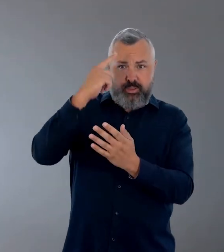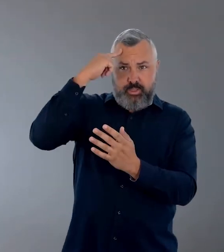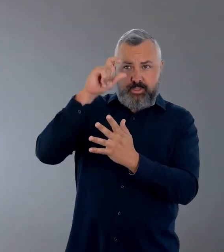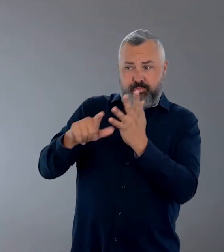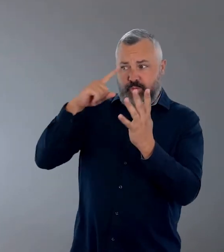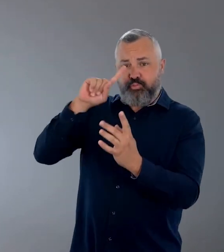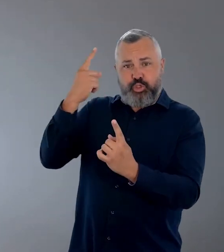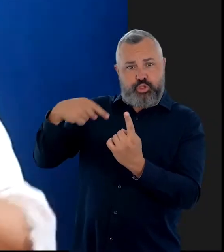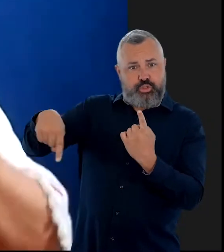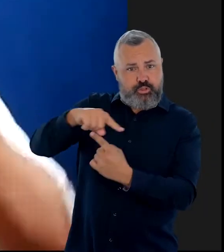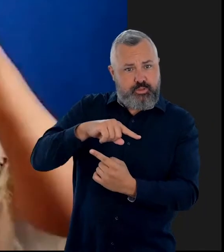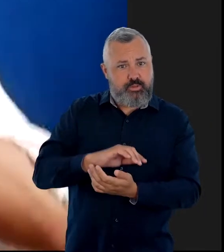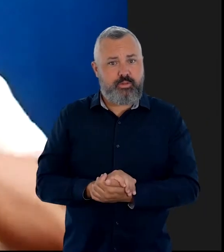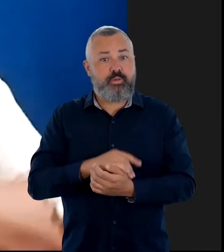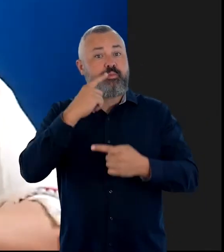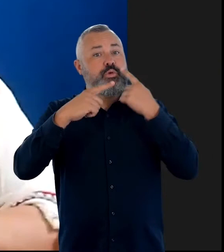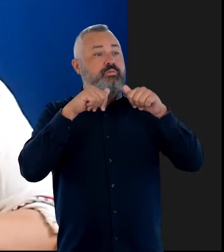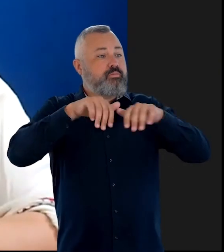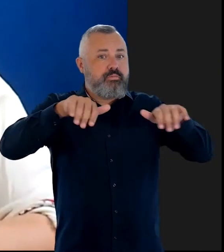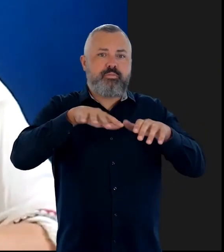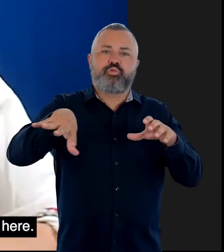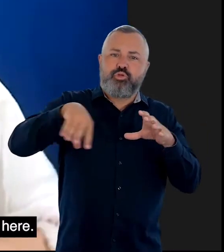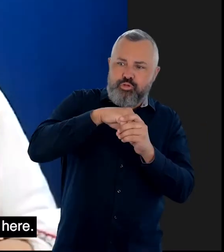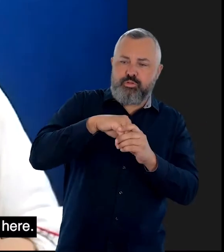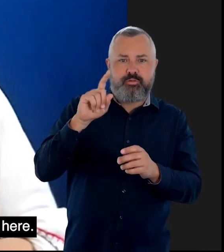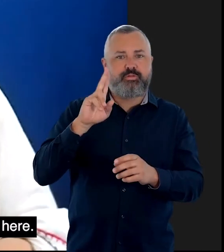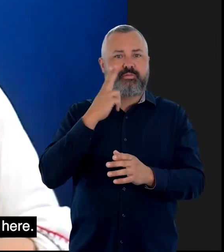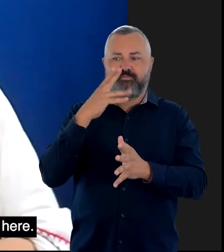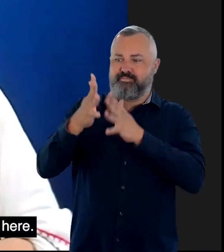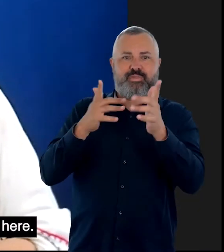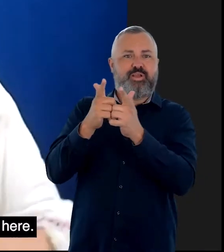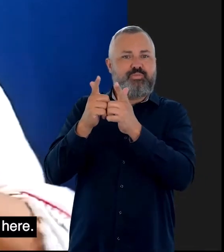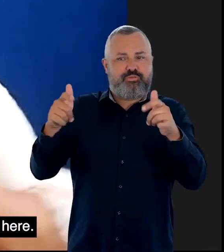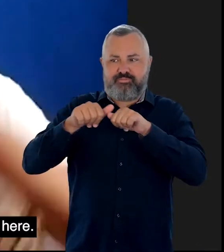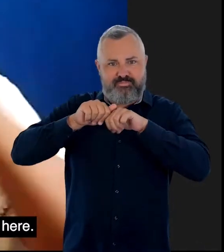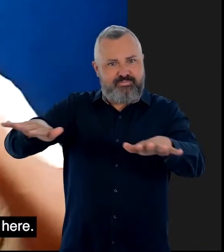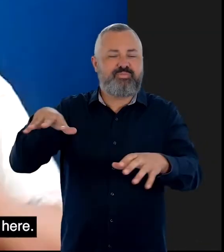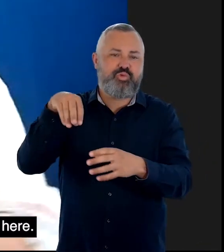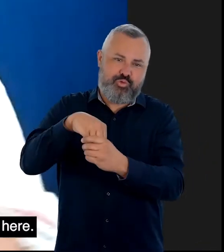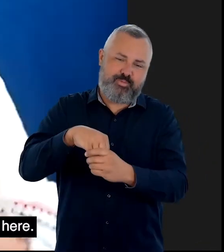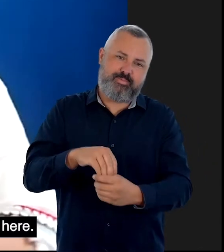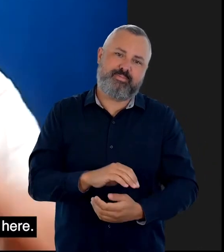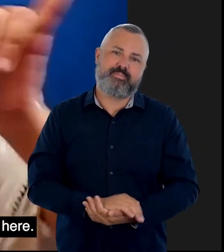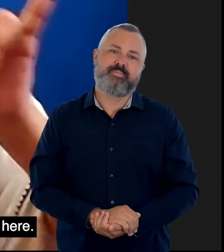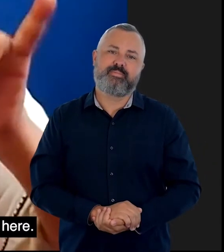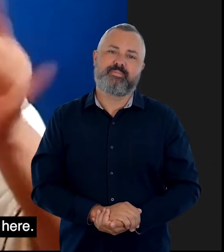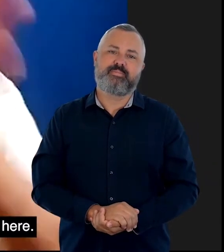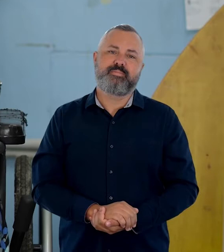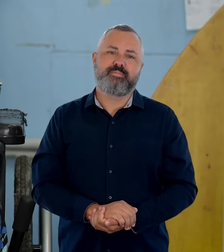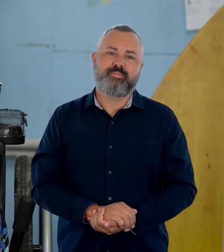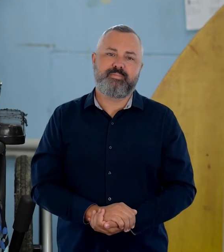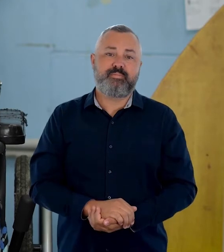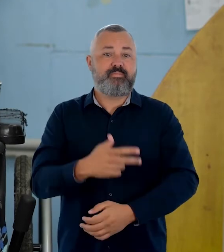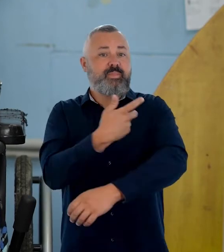the centre of all response. Access to public information through Filipino sign language for all the deaf Filipino hear.